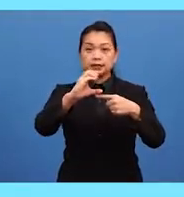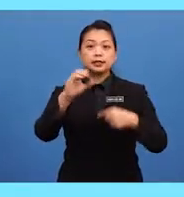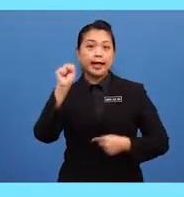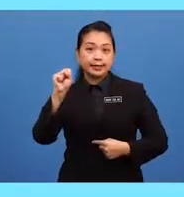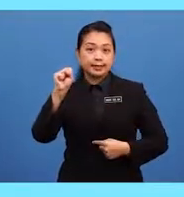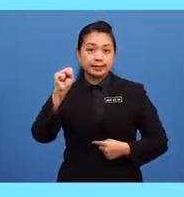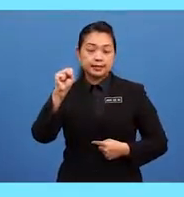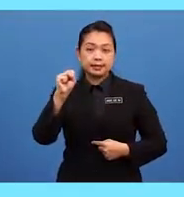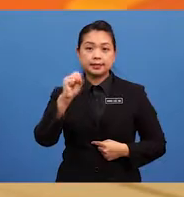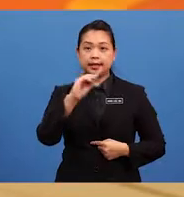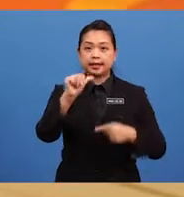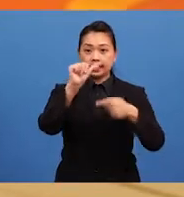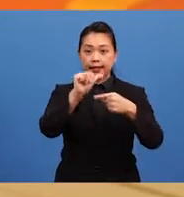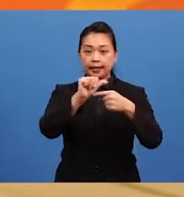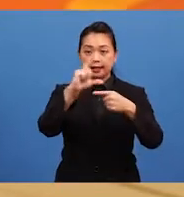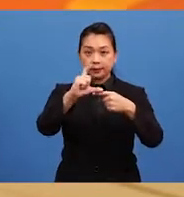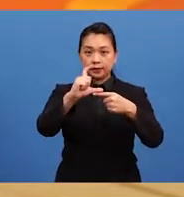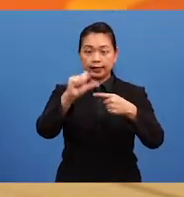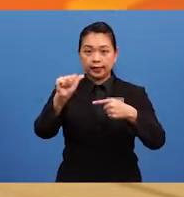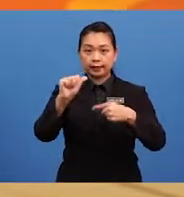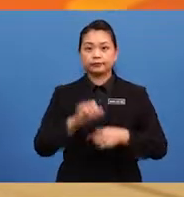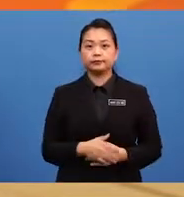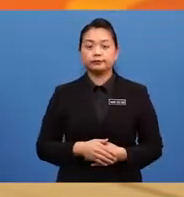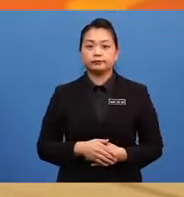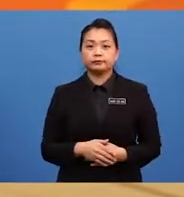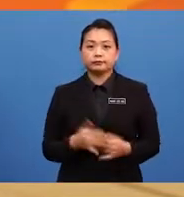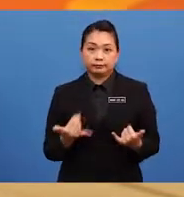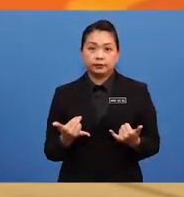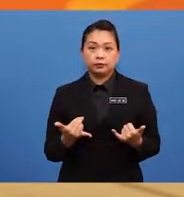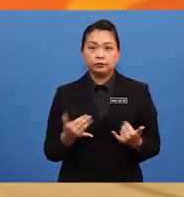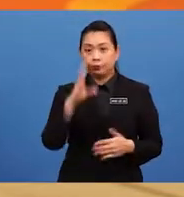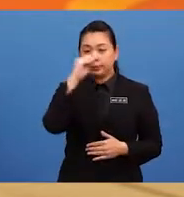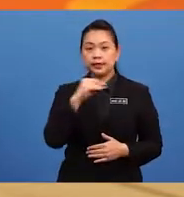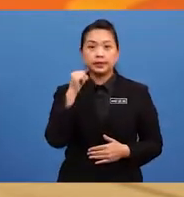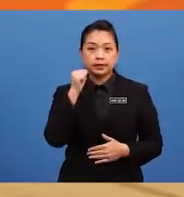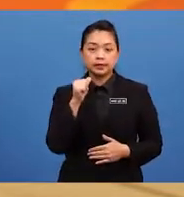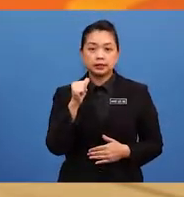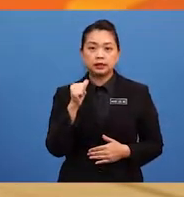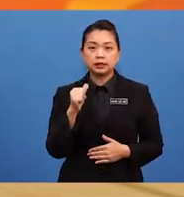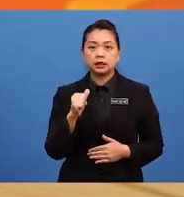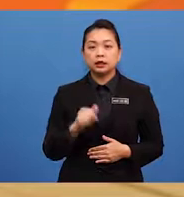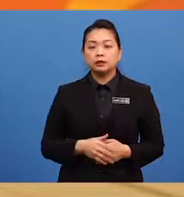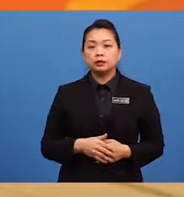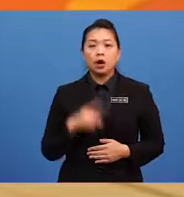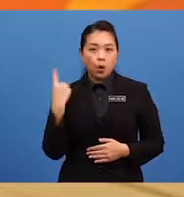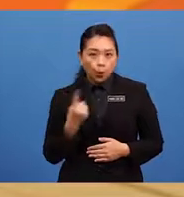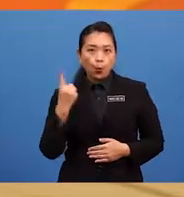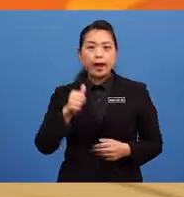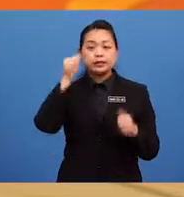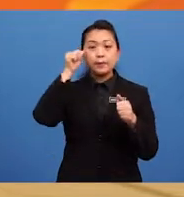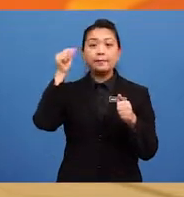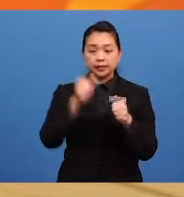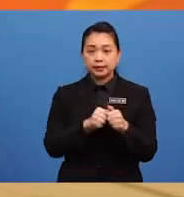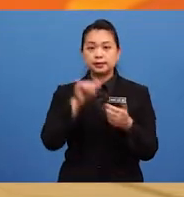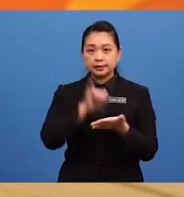in Alam. There you have it, boys and girls. Whenever we talk about nouns, always remember